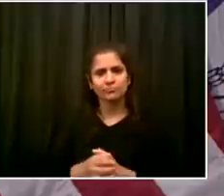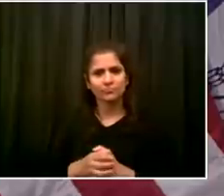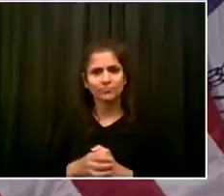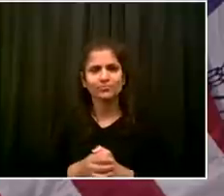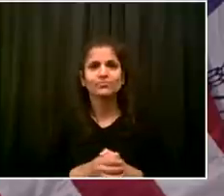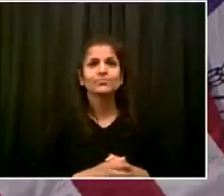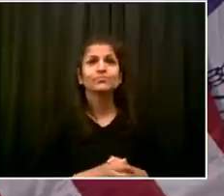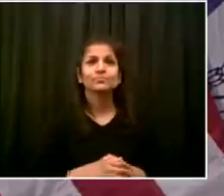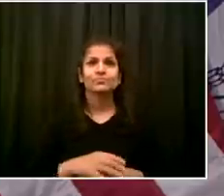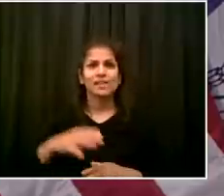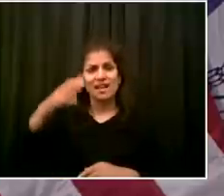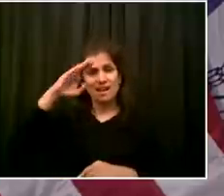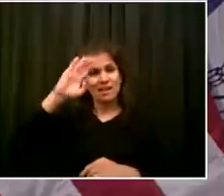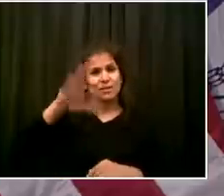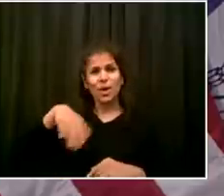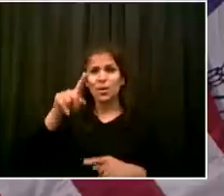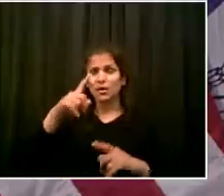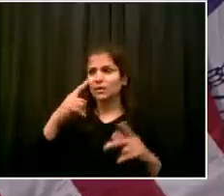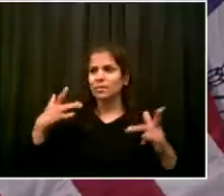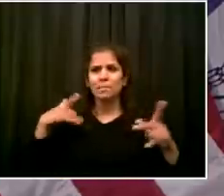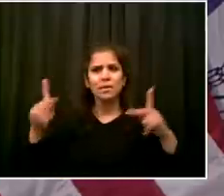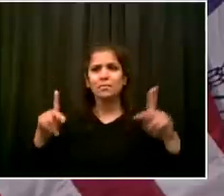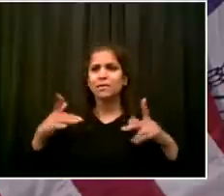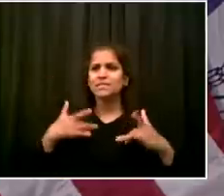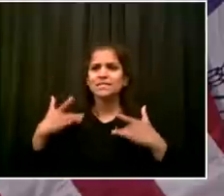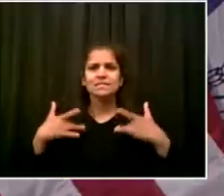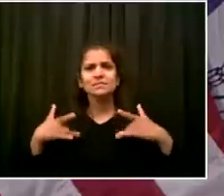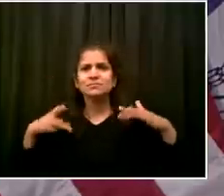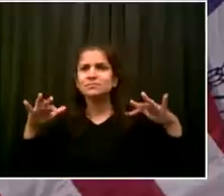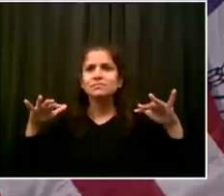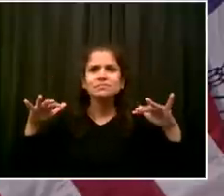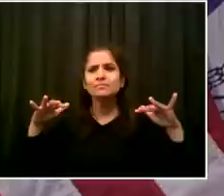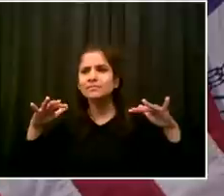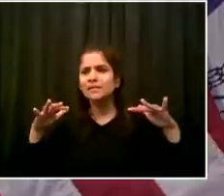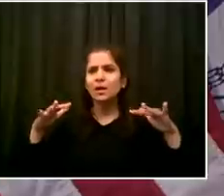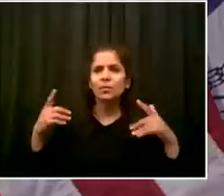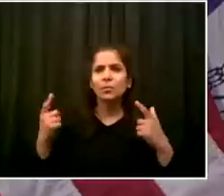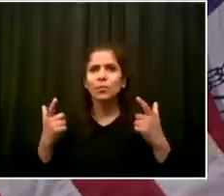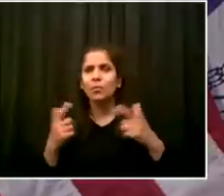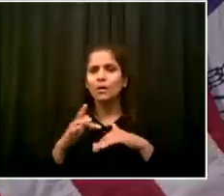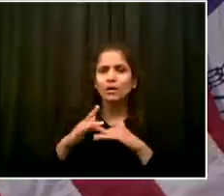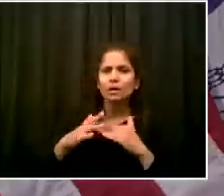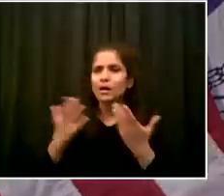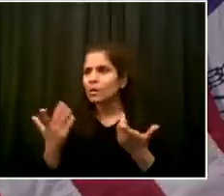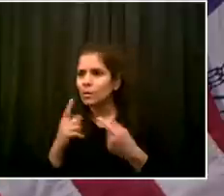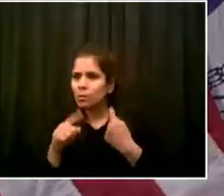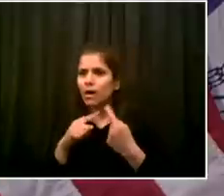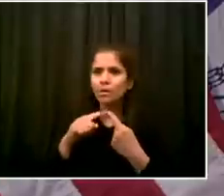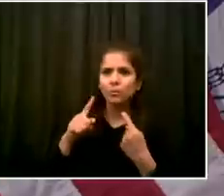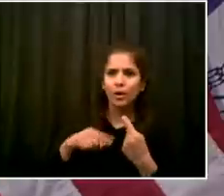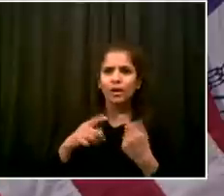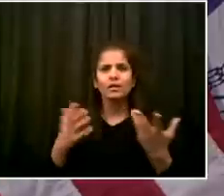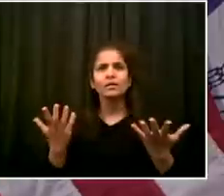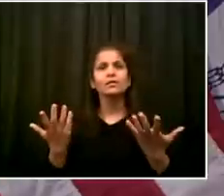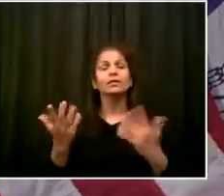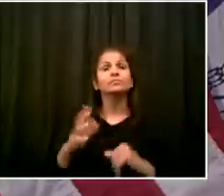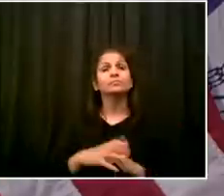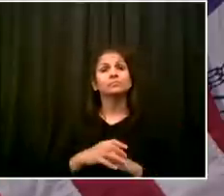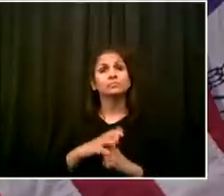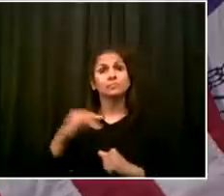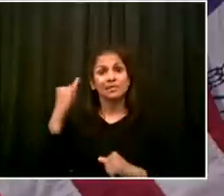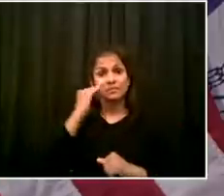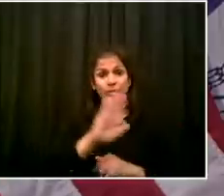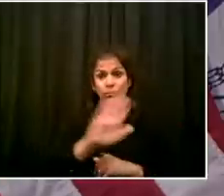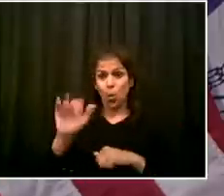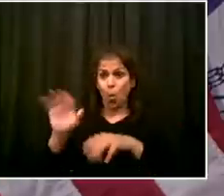that it's time to start planning for their ability to reopen. But with, and I've talked to a lot of people, Julia,